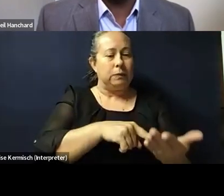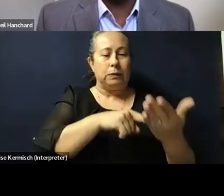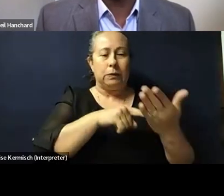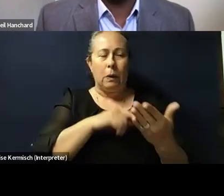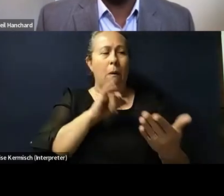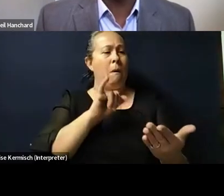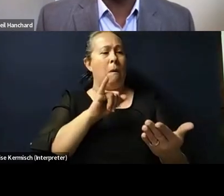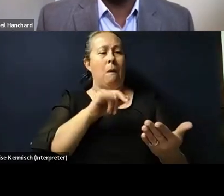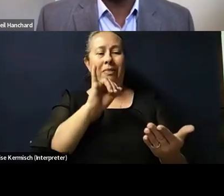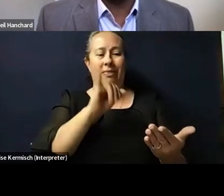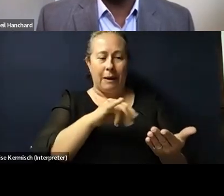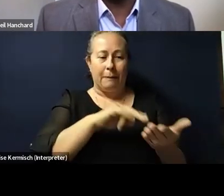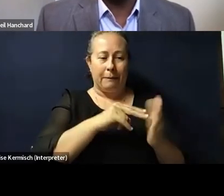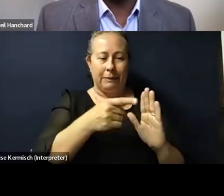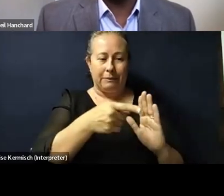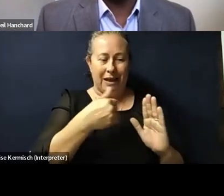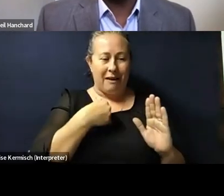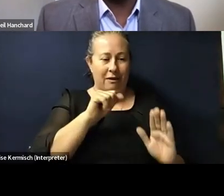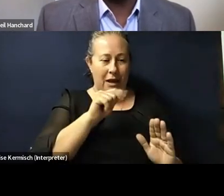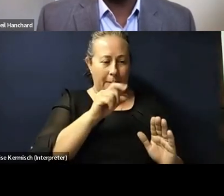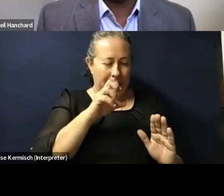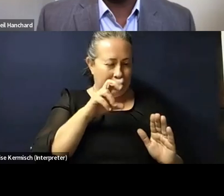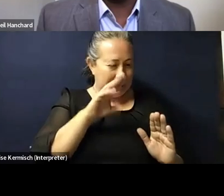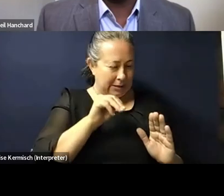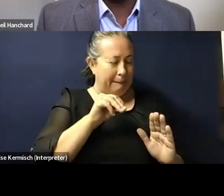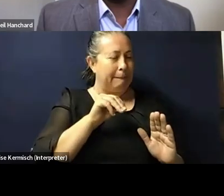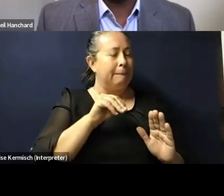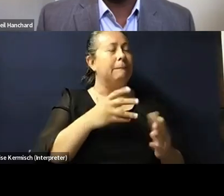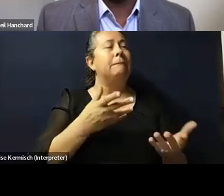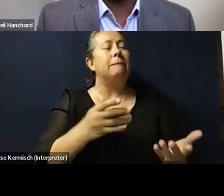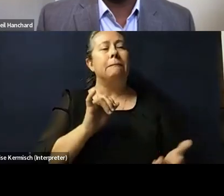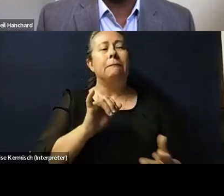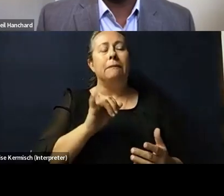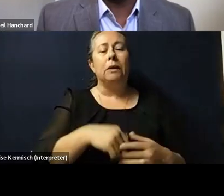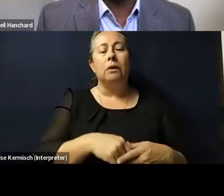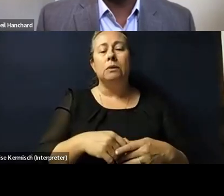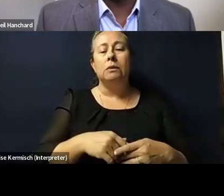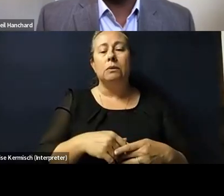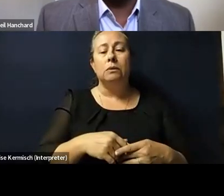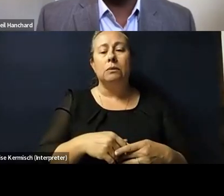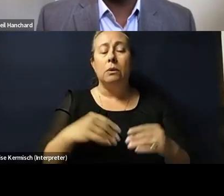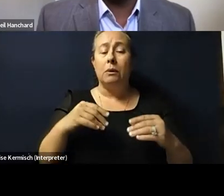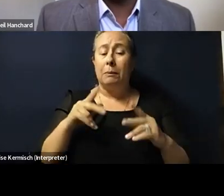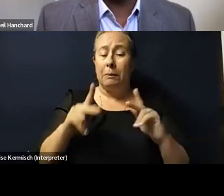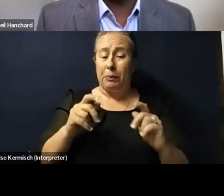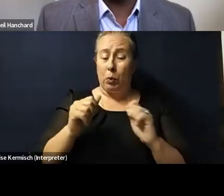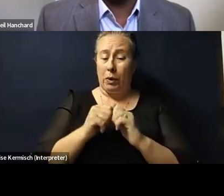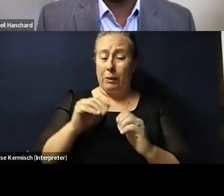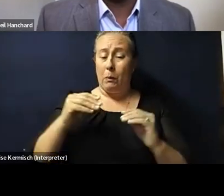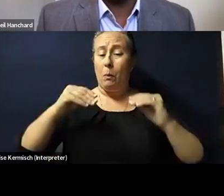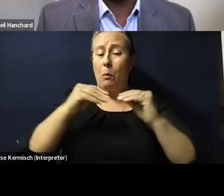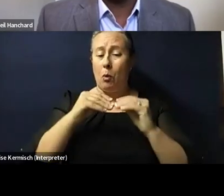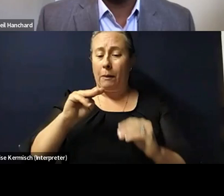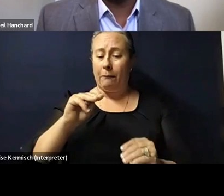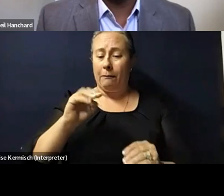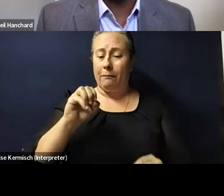of albinism. Um, so, so those with more melanin tend to fare better in